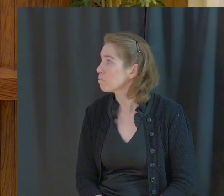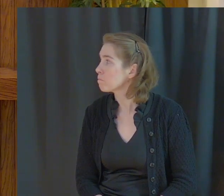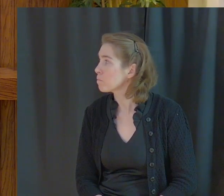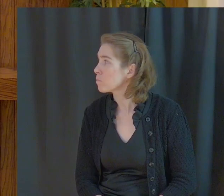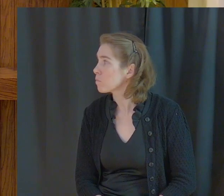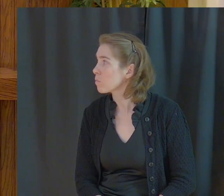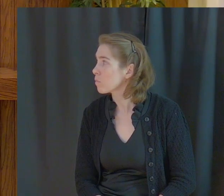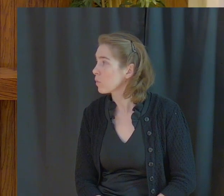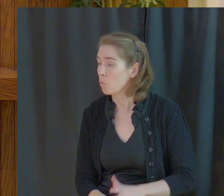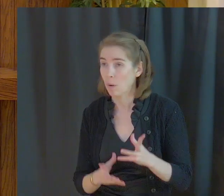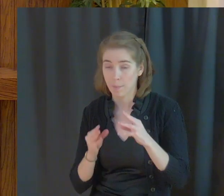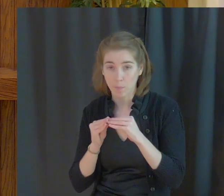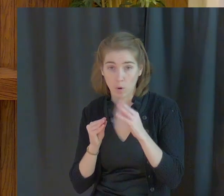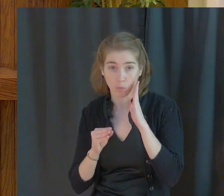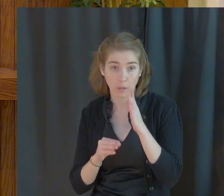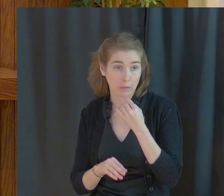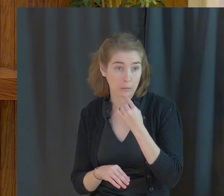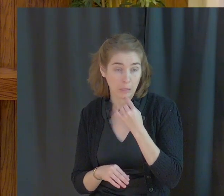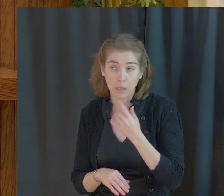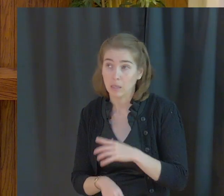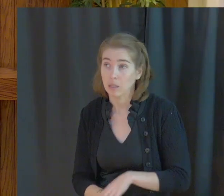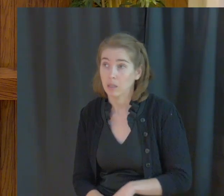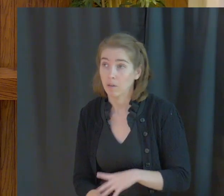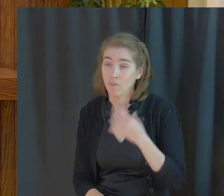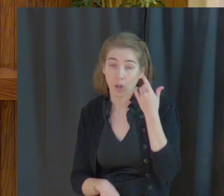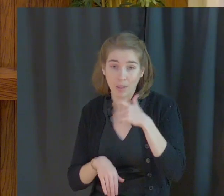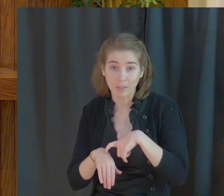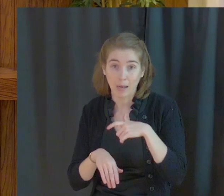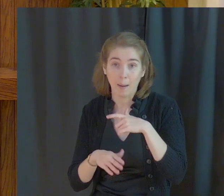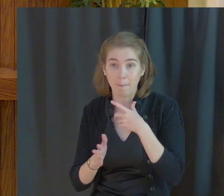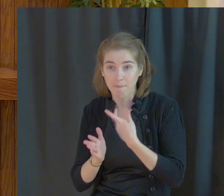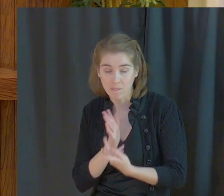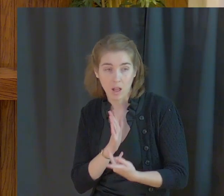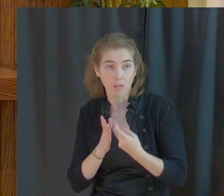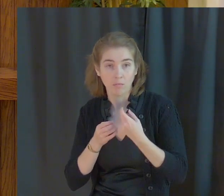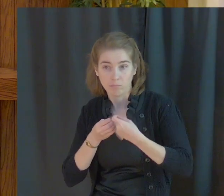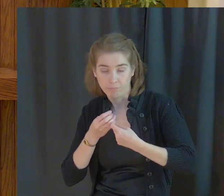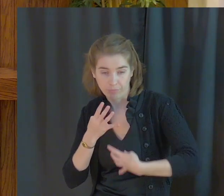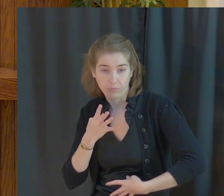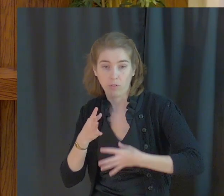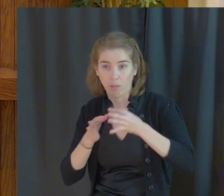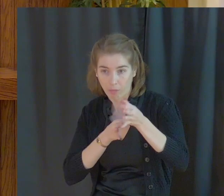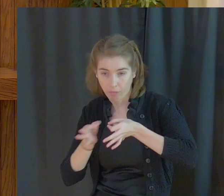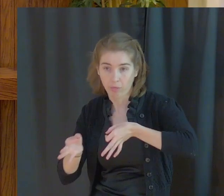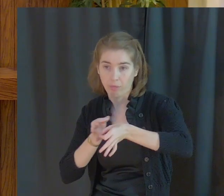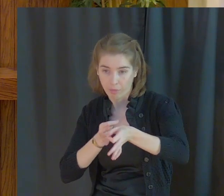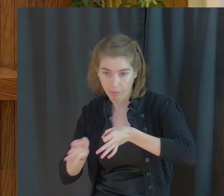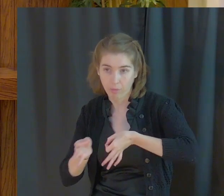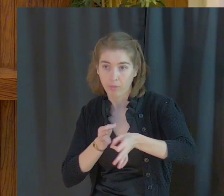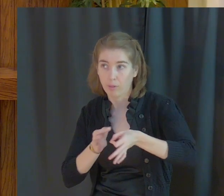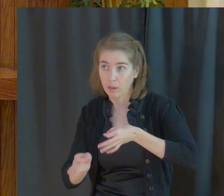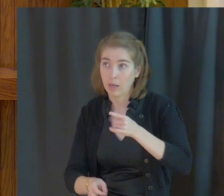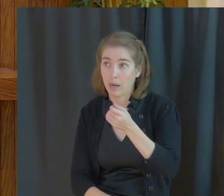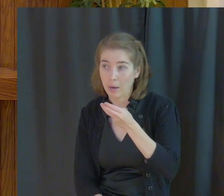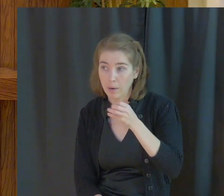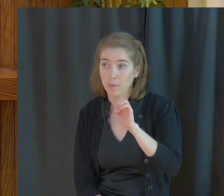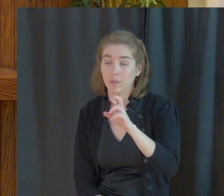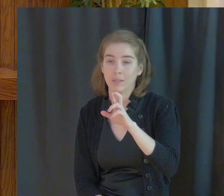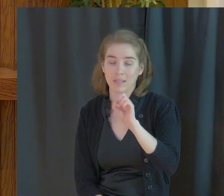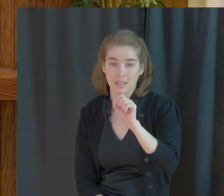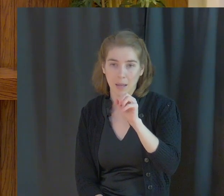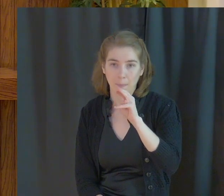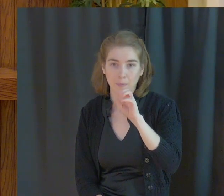more shall I say? For the time would fail to tell of Gideon, Barak, Samson,